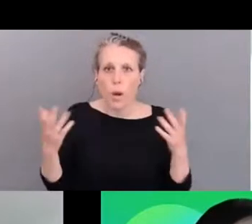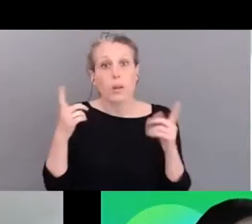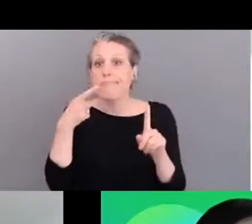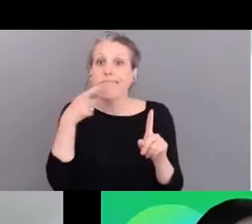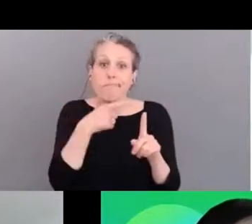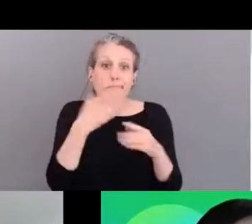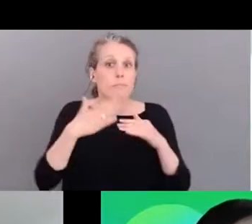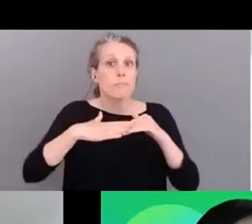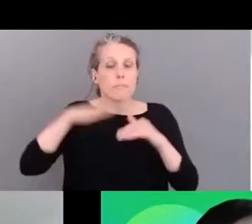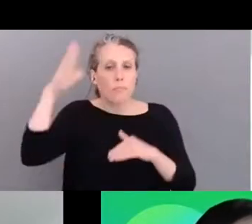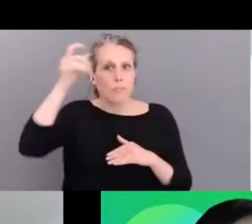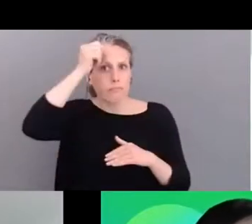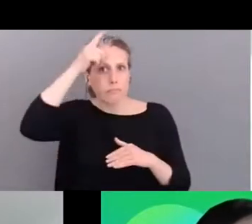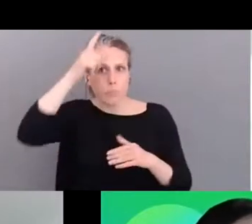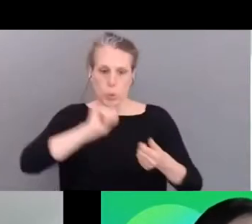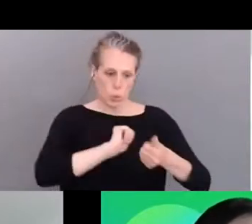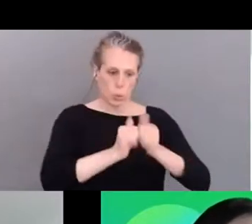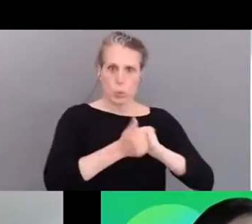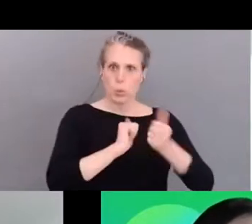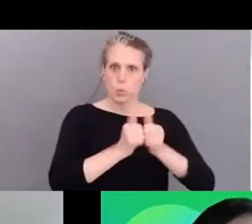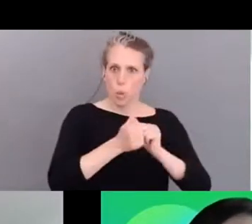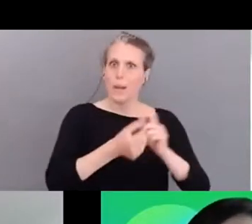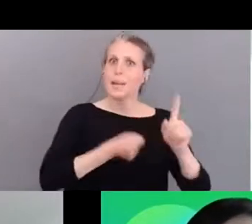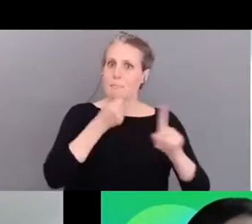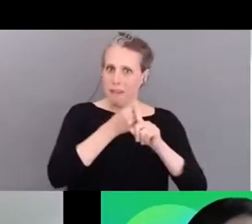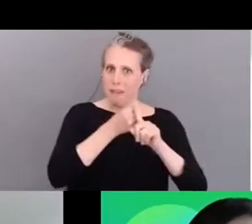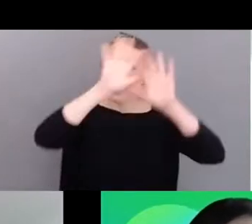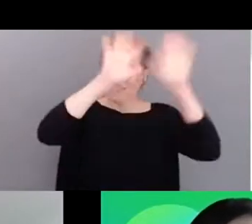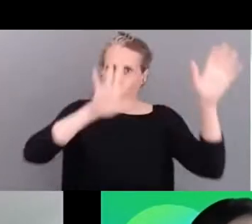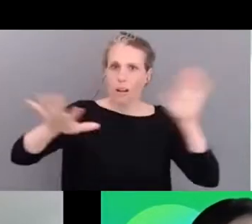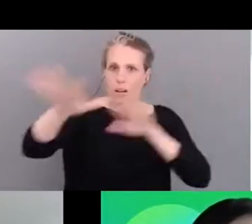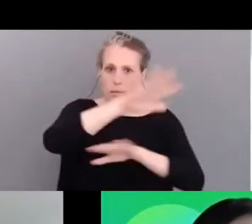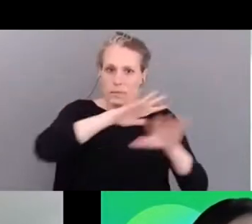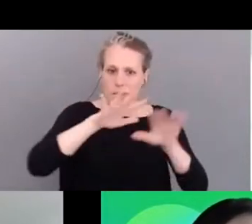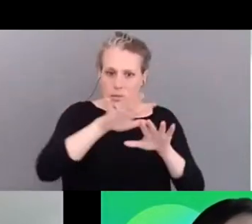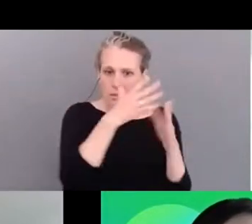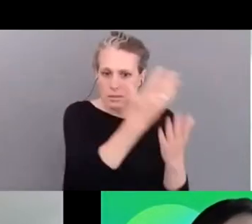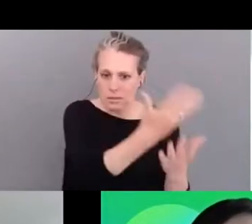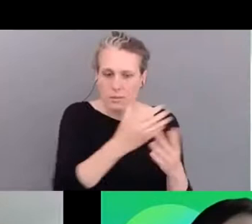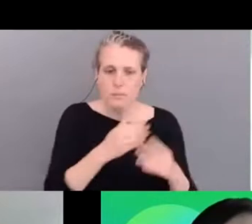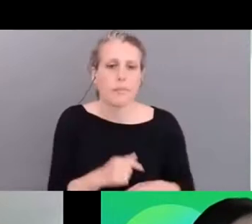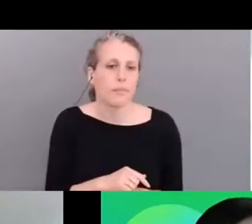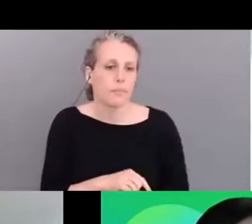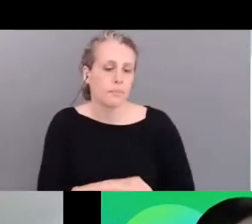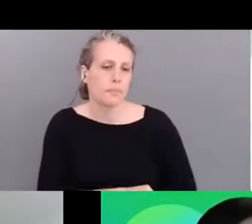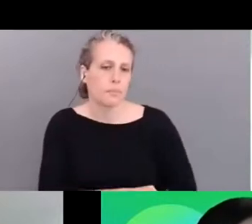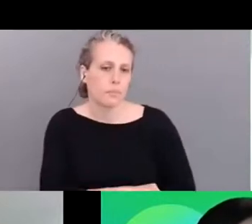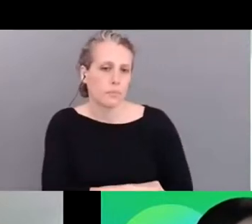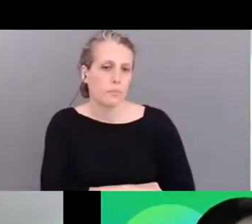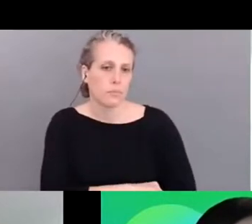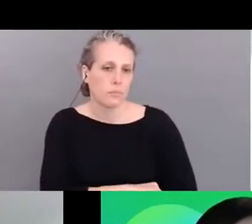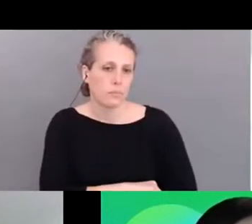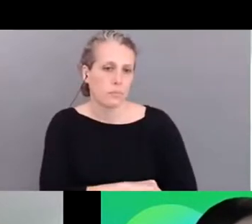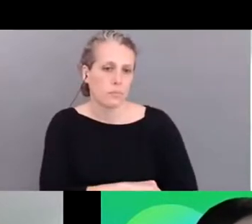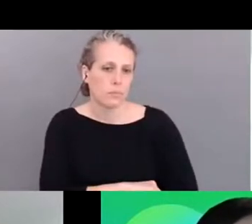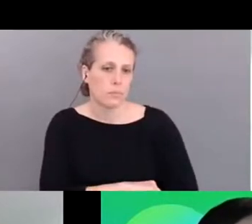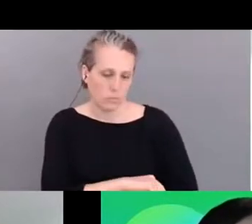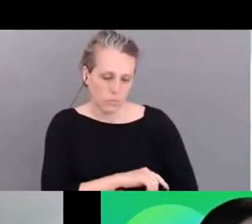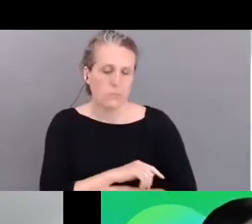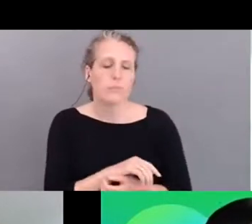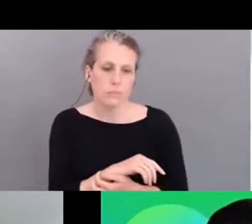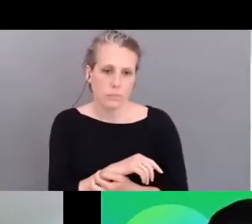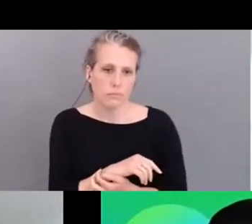uh the role of sport and the role of uh um football in particular to um uh fight the climate crisis